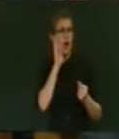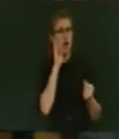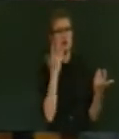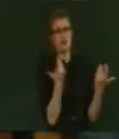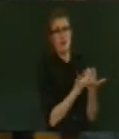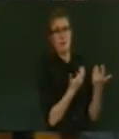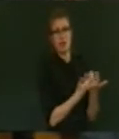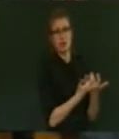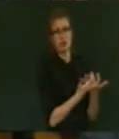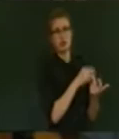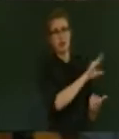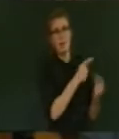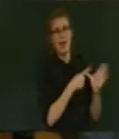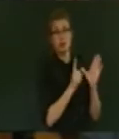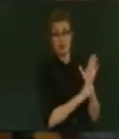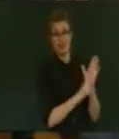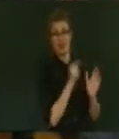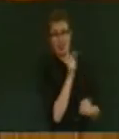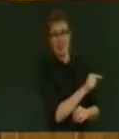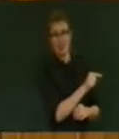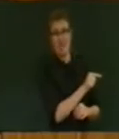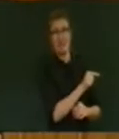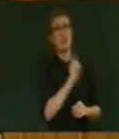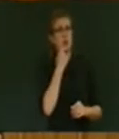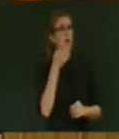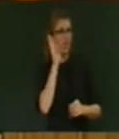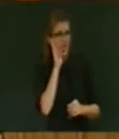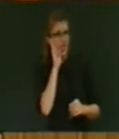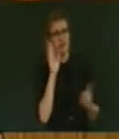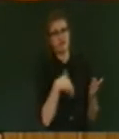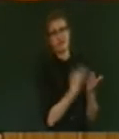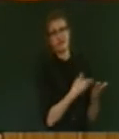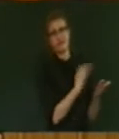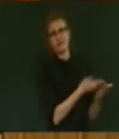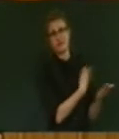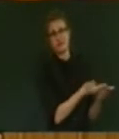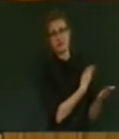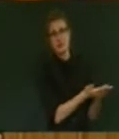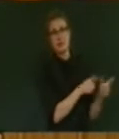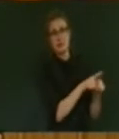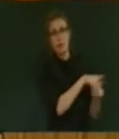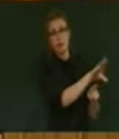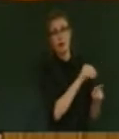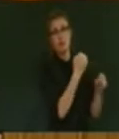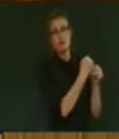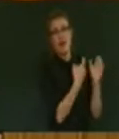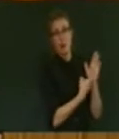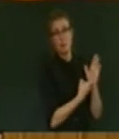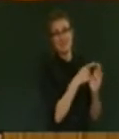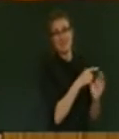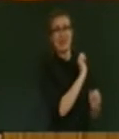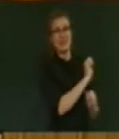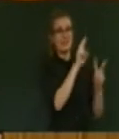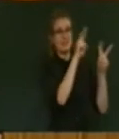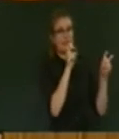about this from Andrew Little, and you're going to hear a lot more from his sidekick, Grant Robinson. Well, here's the facts